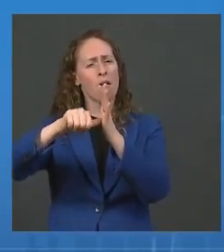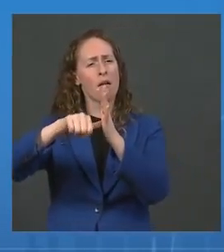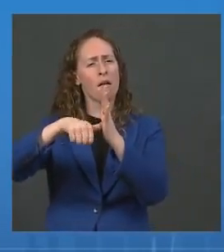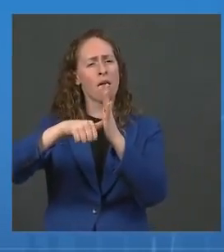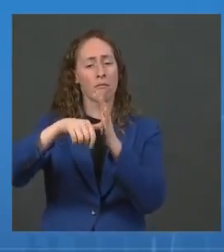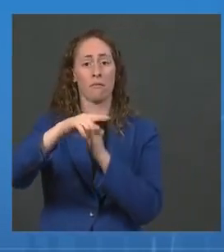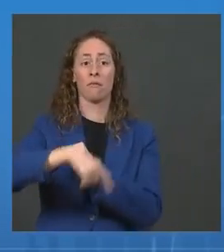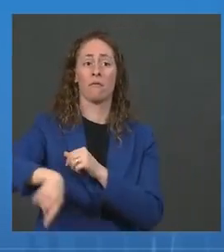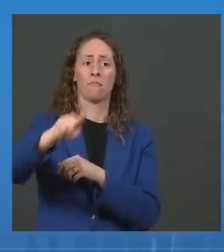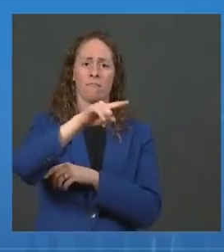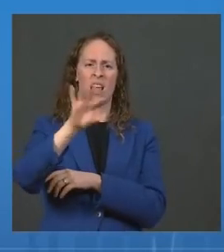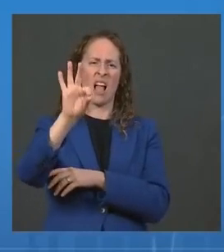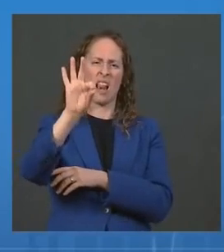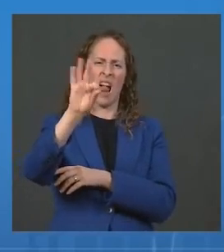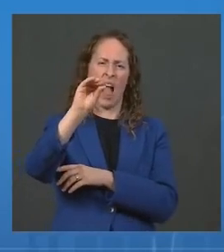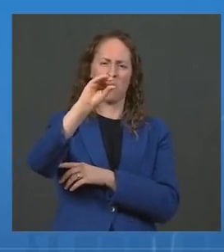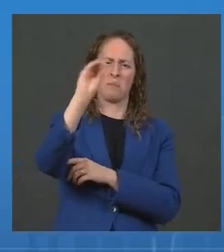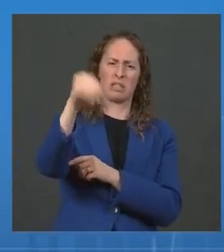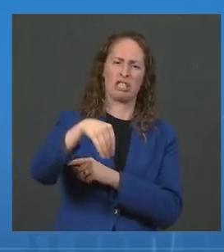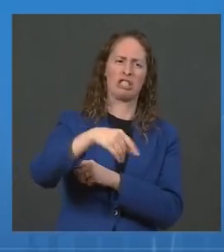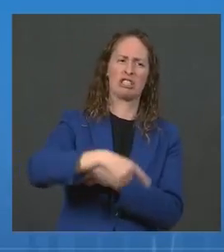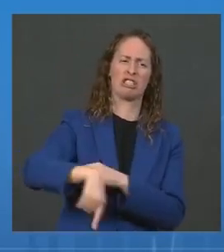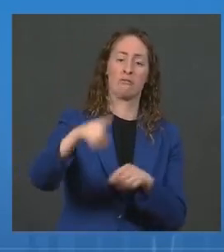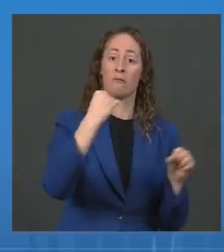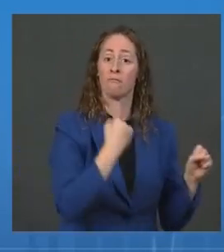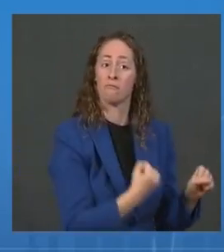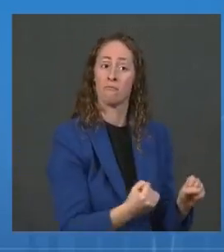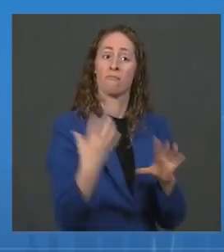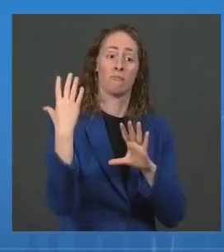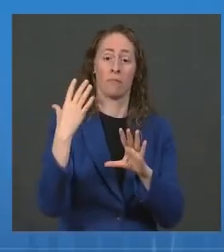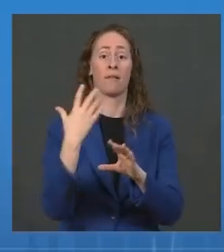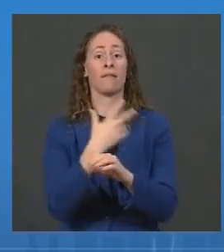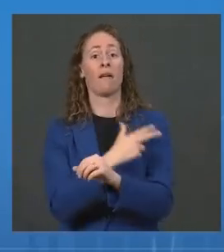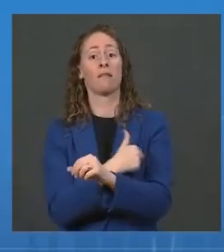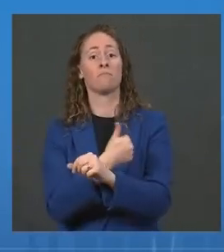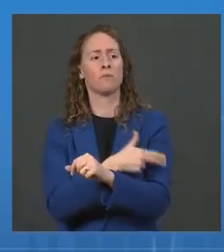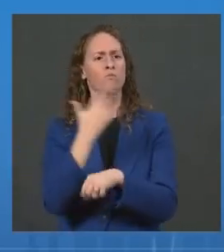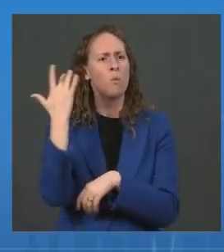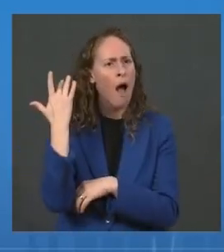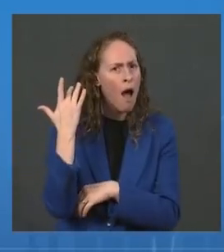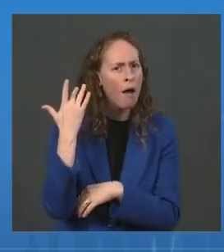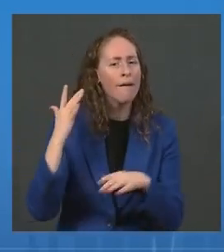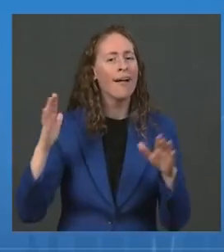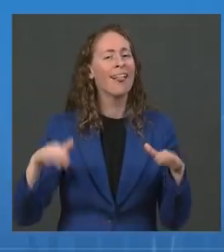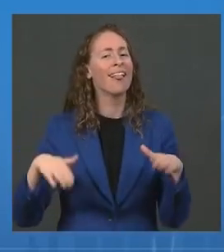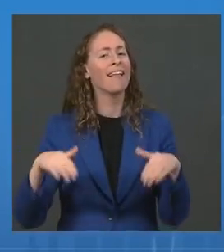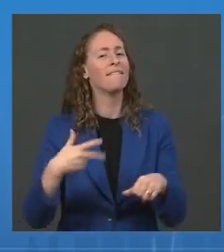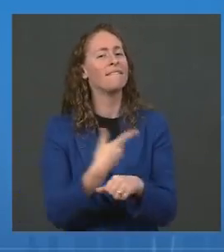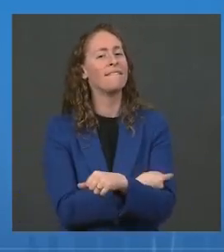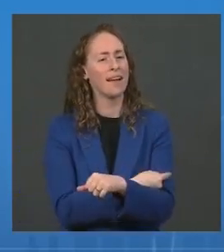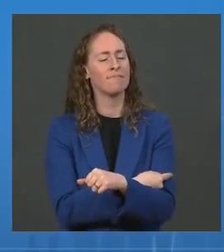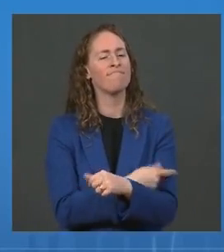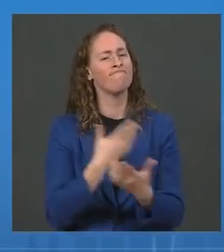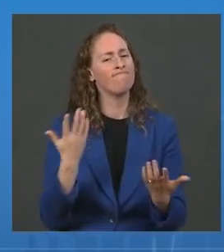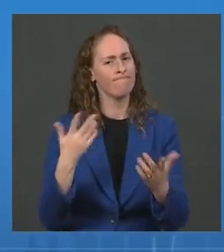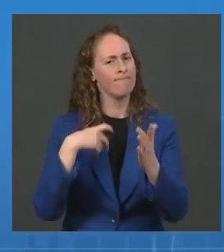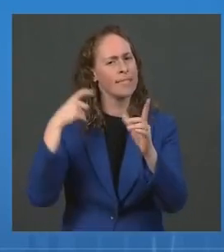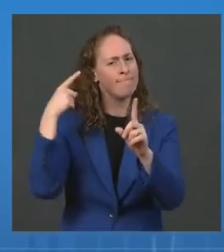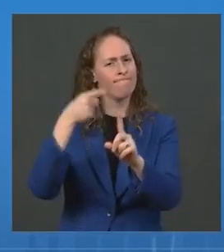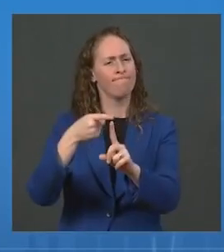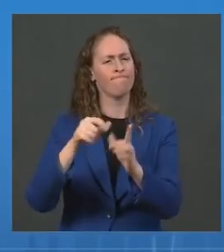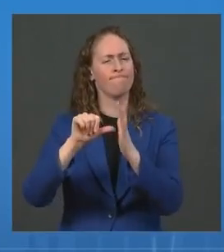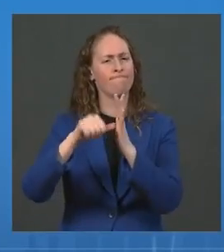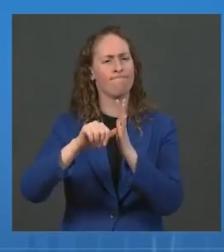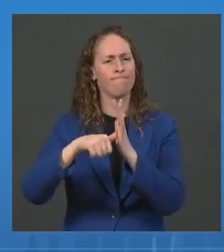of people who are in the hospital are unvaccinated. And as our MMWR states and I highlighted, we still